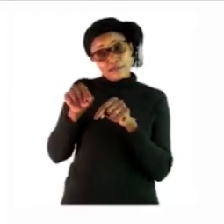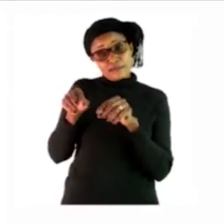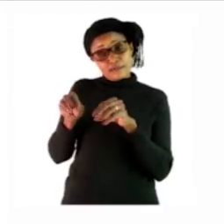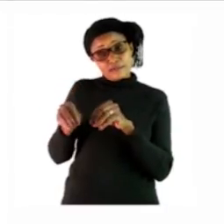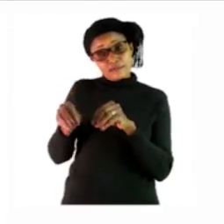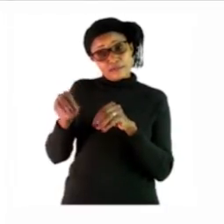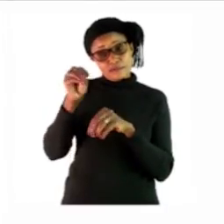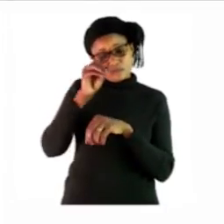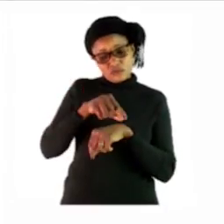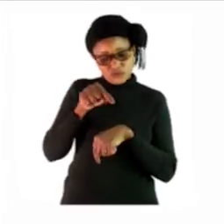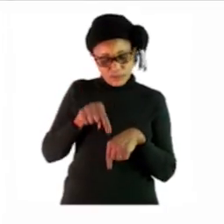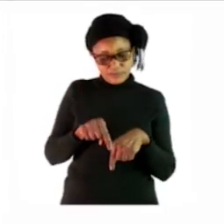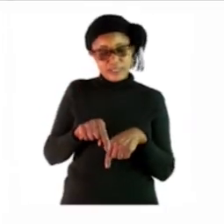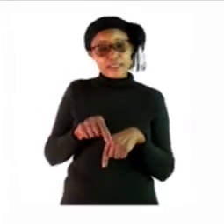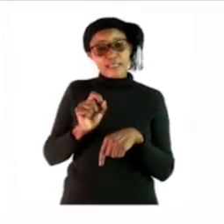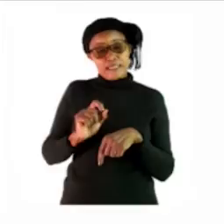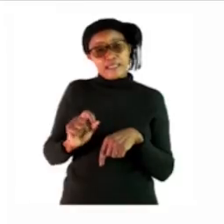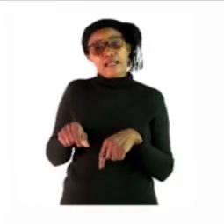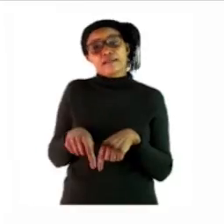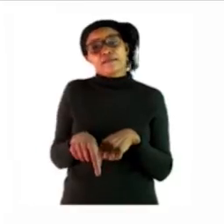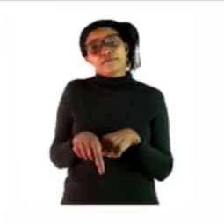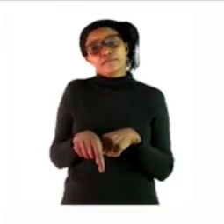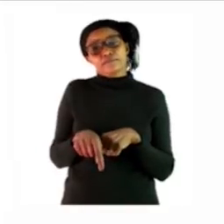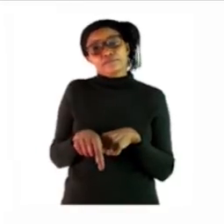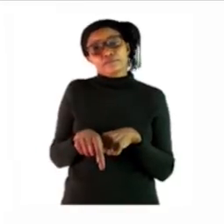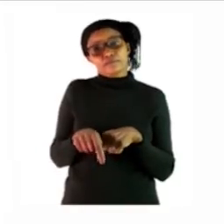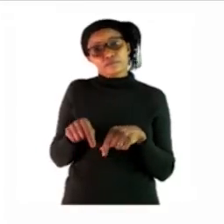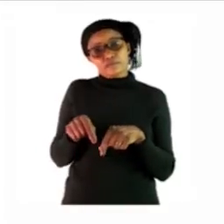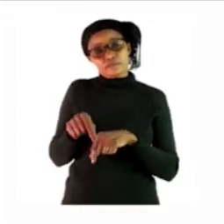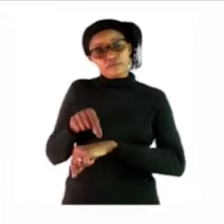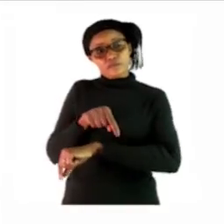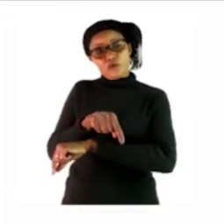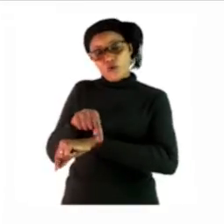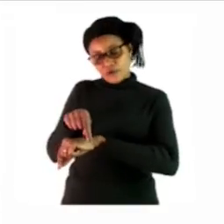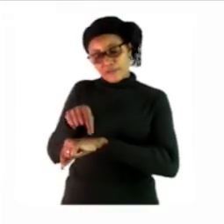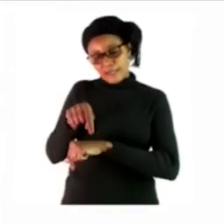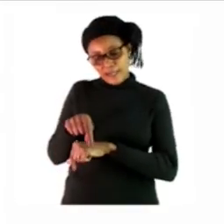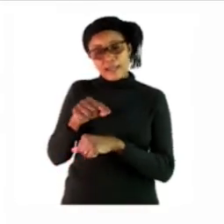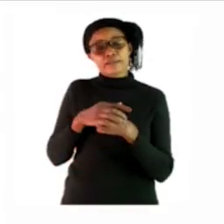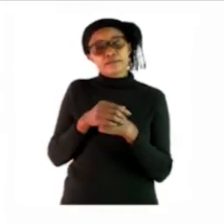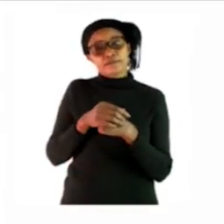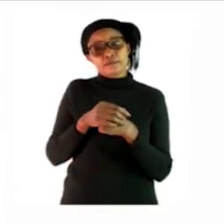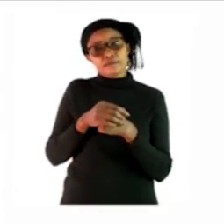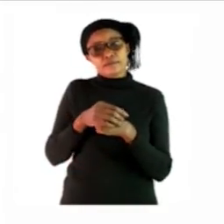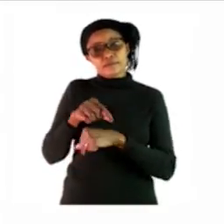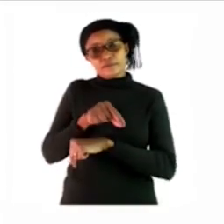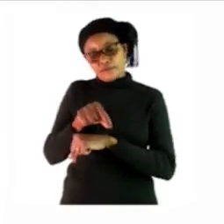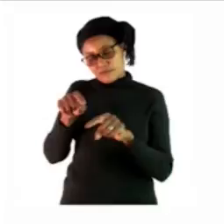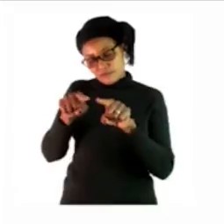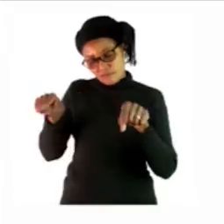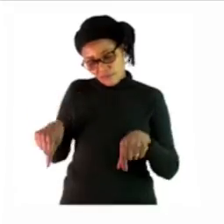amount or that answer you must now fill in in the next box